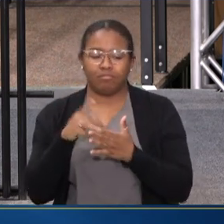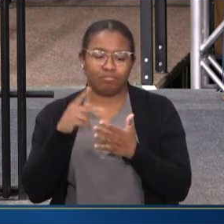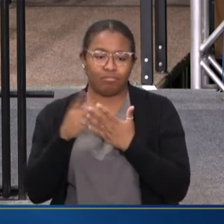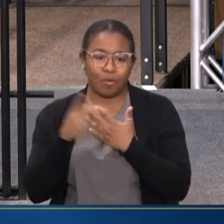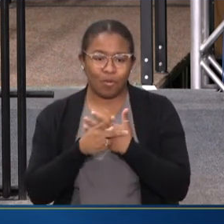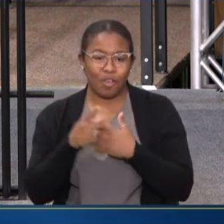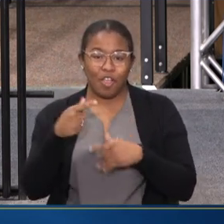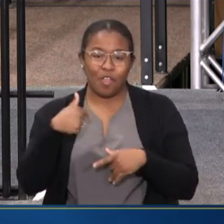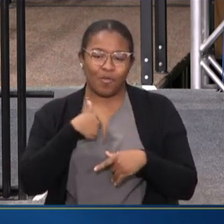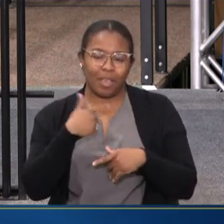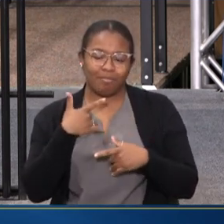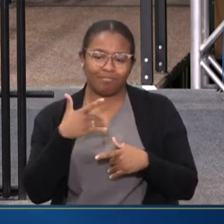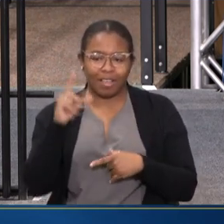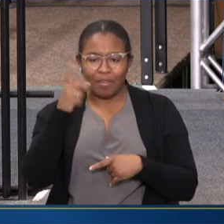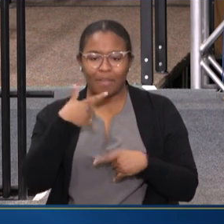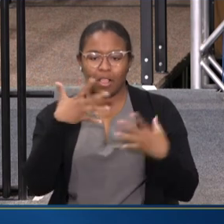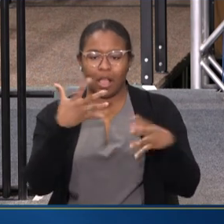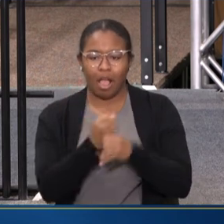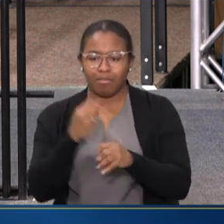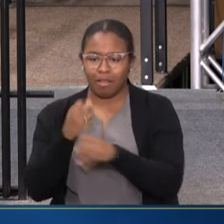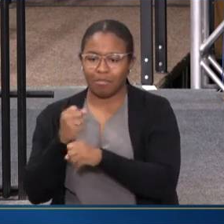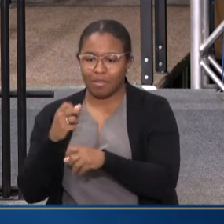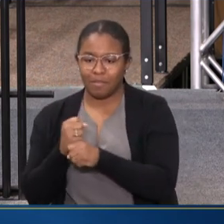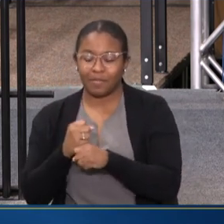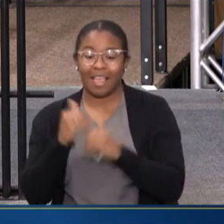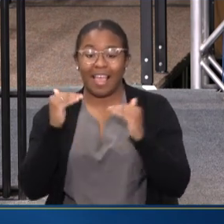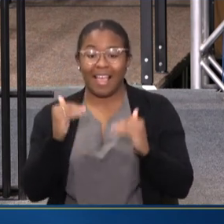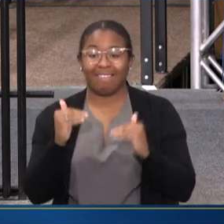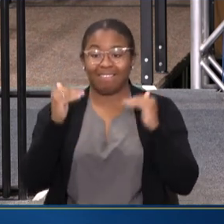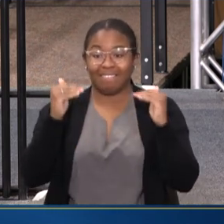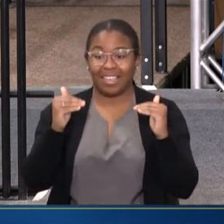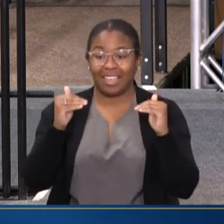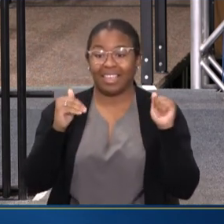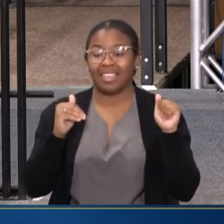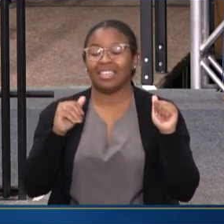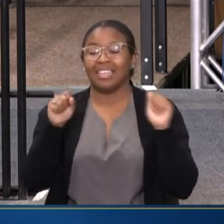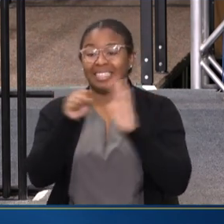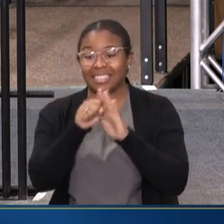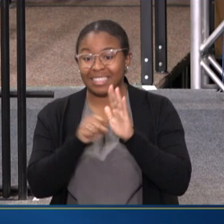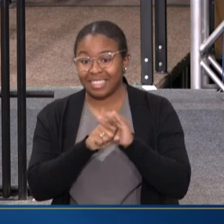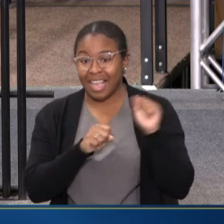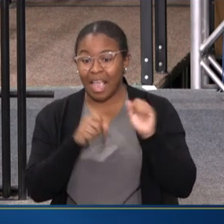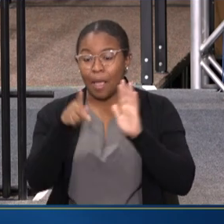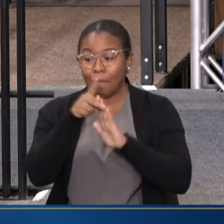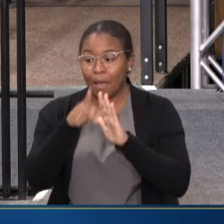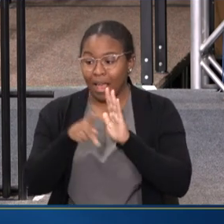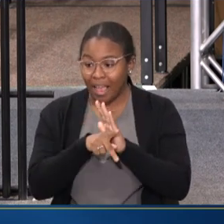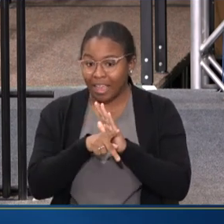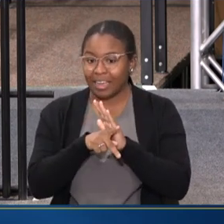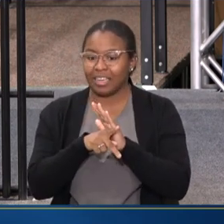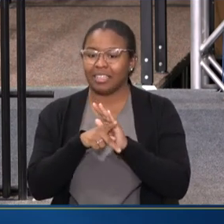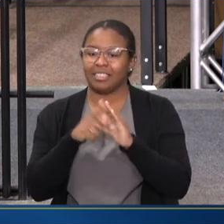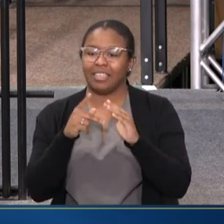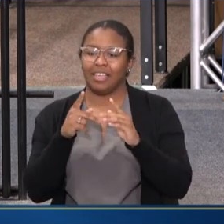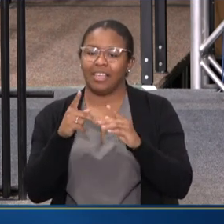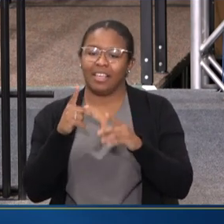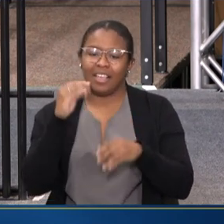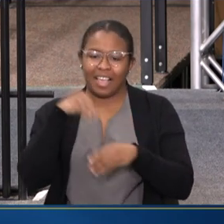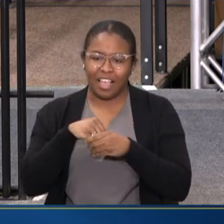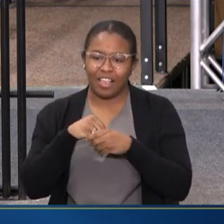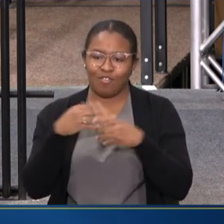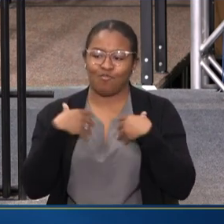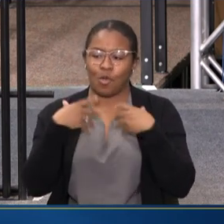ACRONYMS, AND THIS IS THE ADVANCING STATE POLICY INTEGRATION FOR RECOVERY AND EMPLOYMENT. AND IT'S